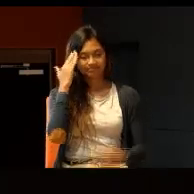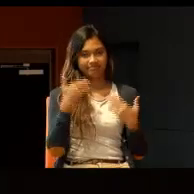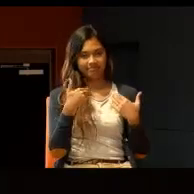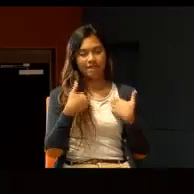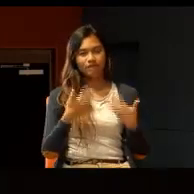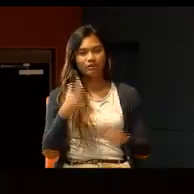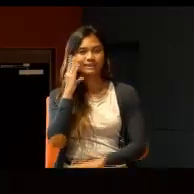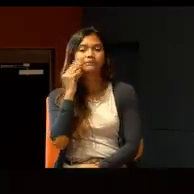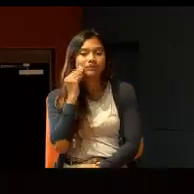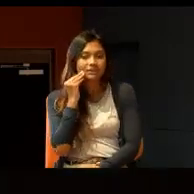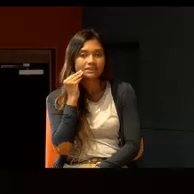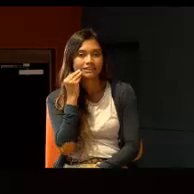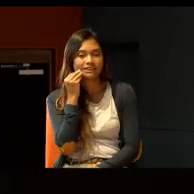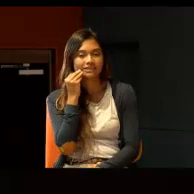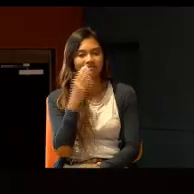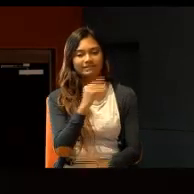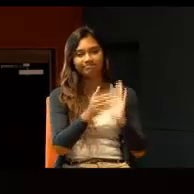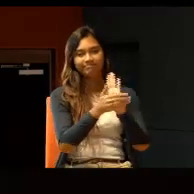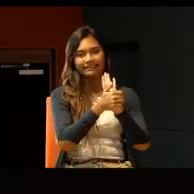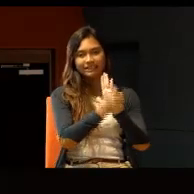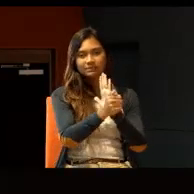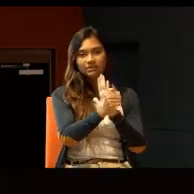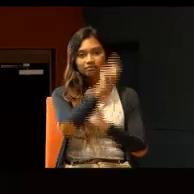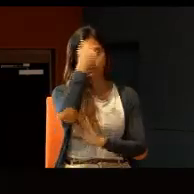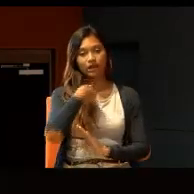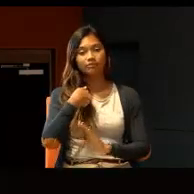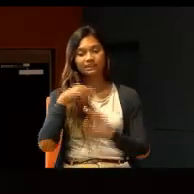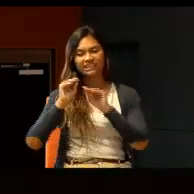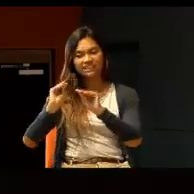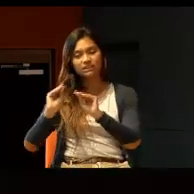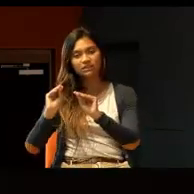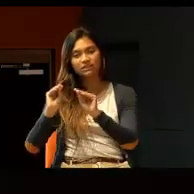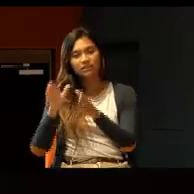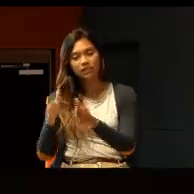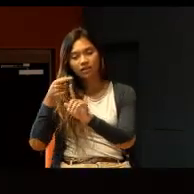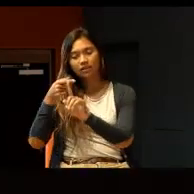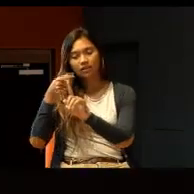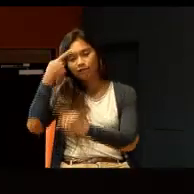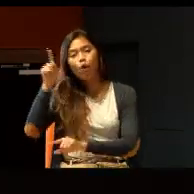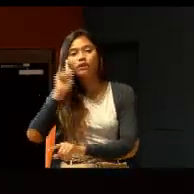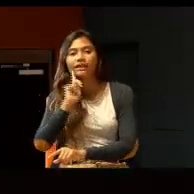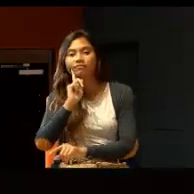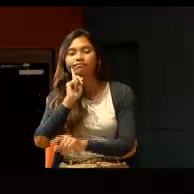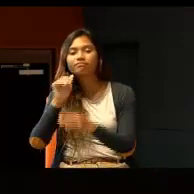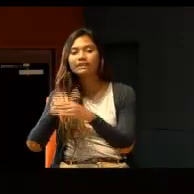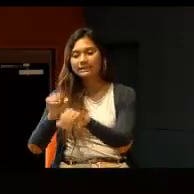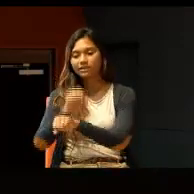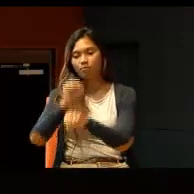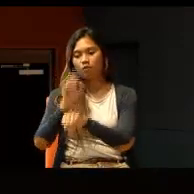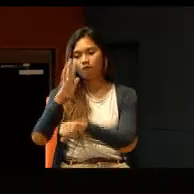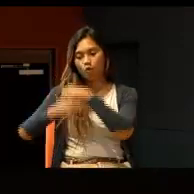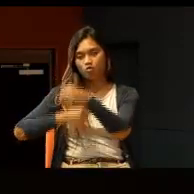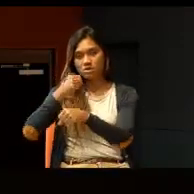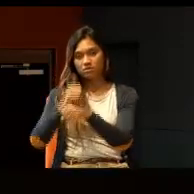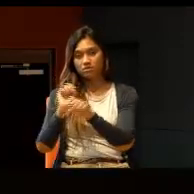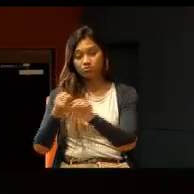and expertise, because I was a teacher for the deaf in Singapore for four years. So, when this opening came up,